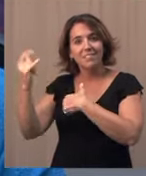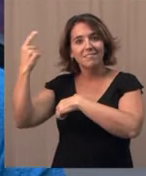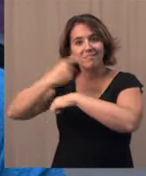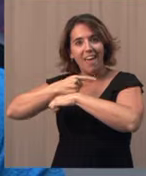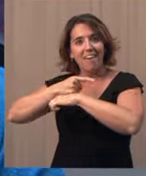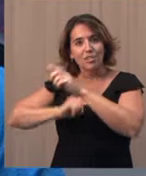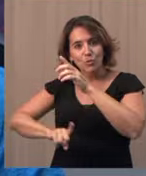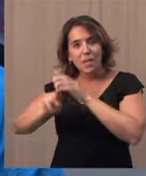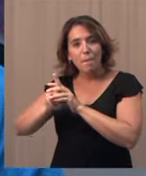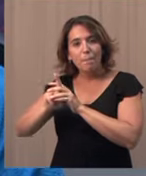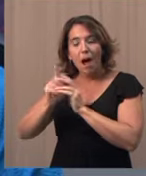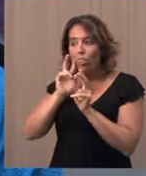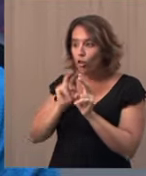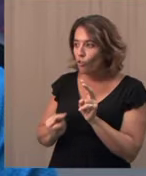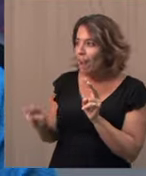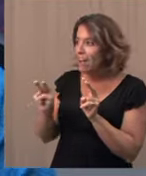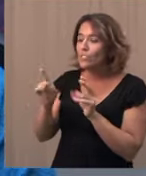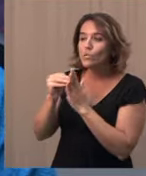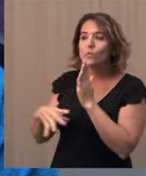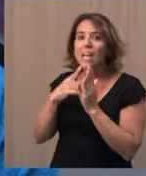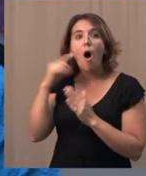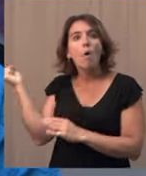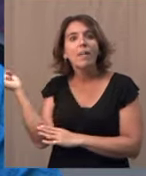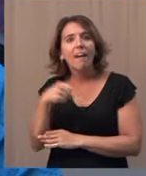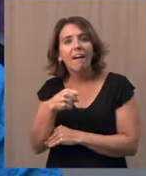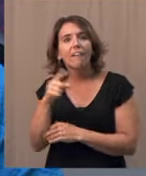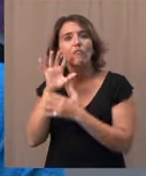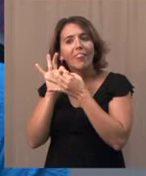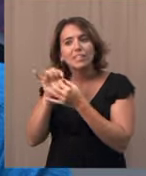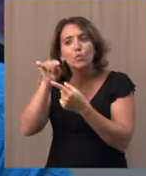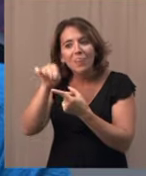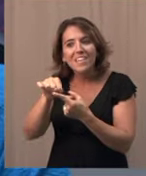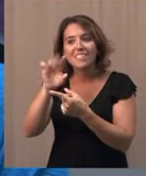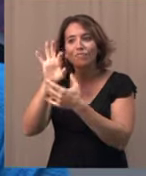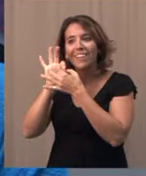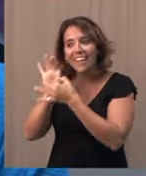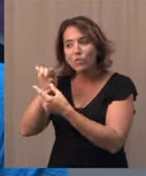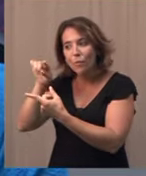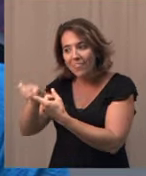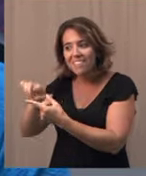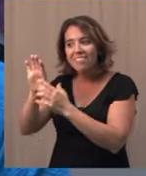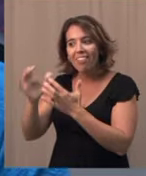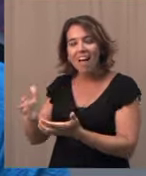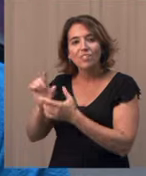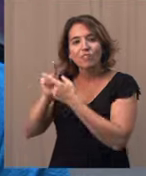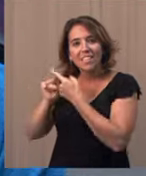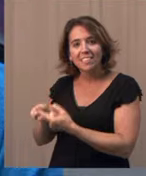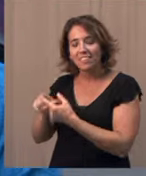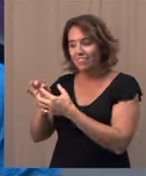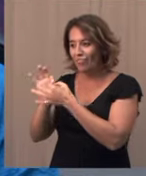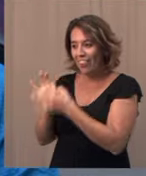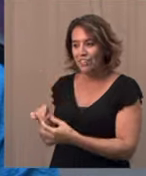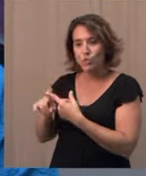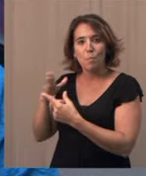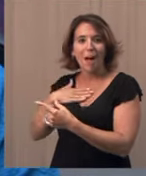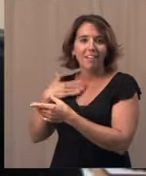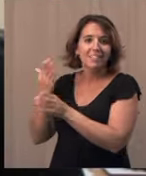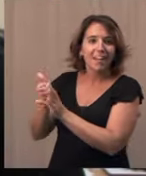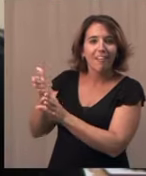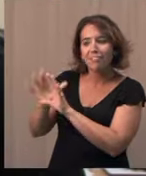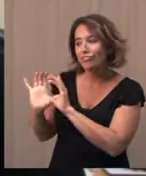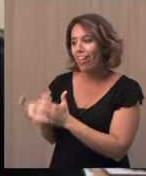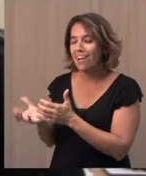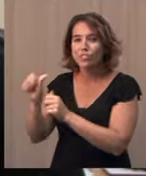and see the students are nodding and going, oh yeah, it relates to this, and it relates to this, and it relates to my sociology class. It relates to my math class.